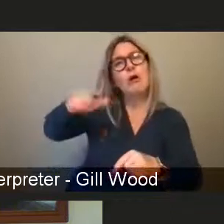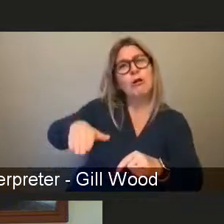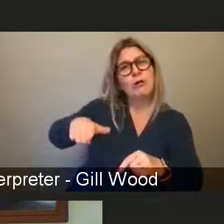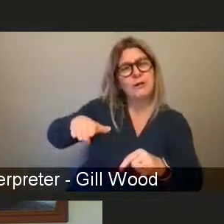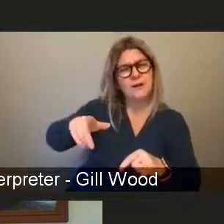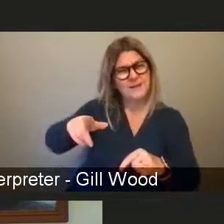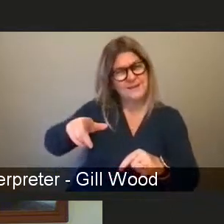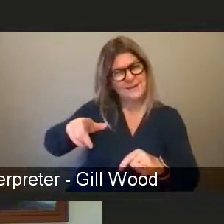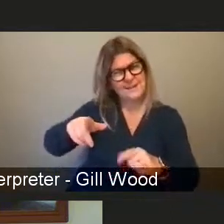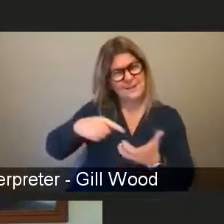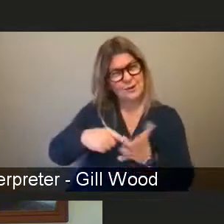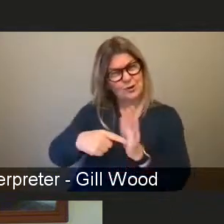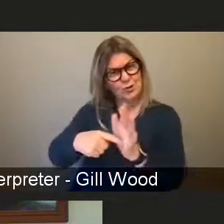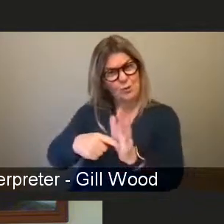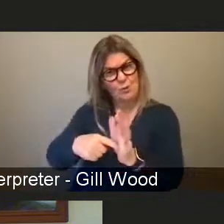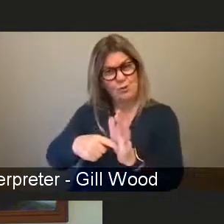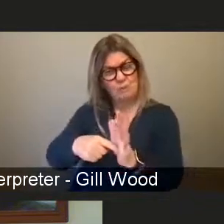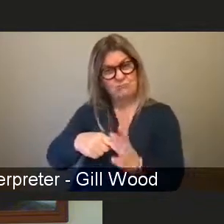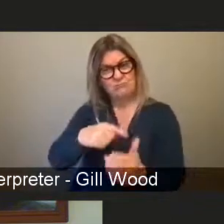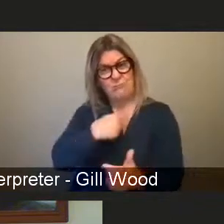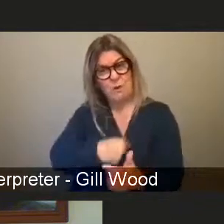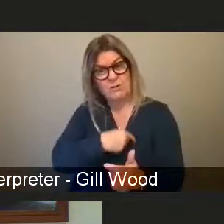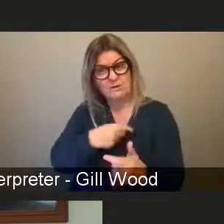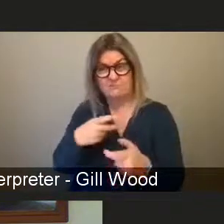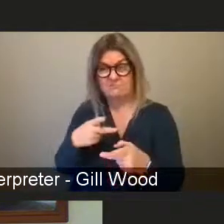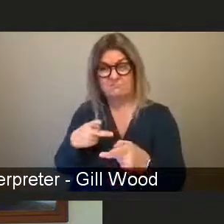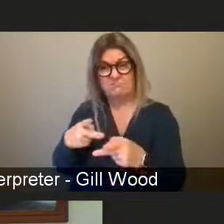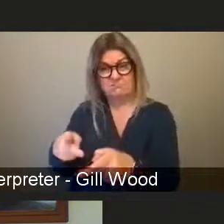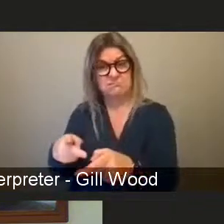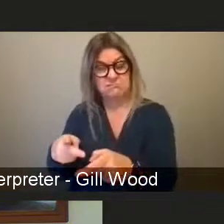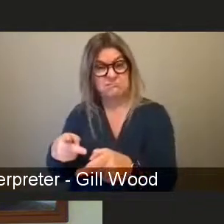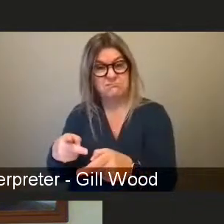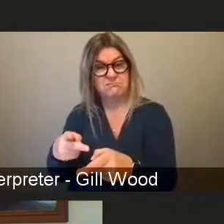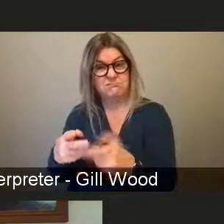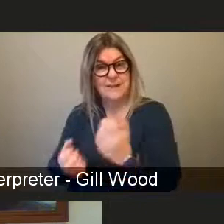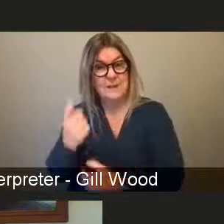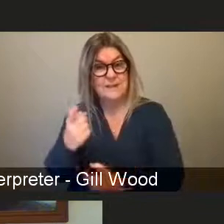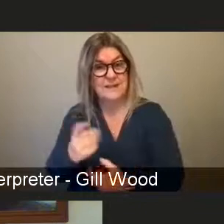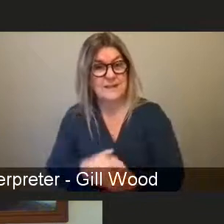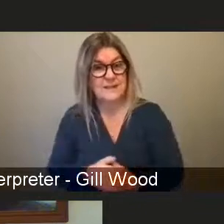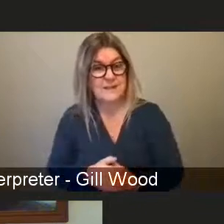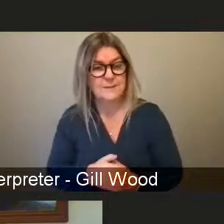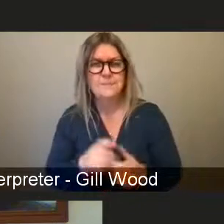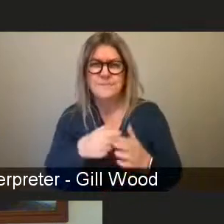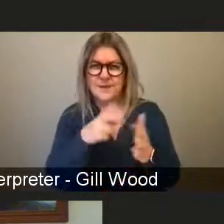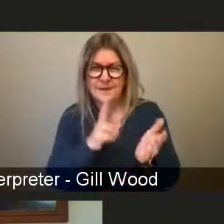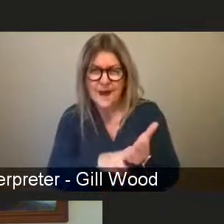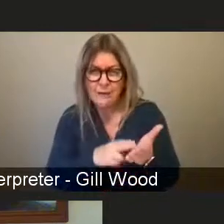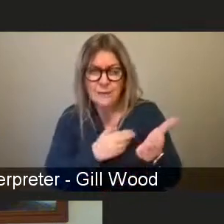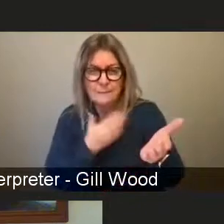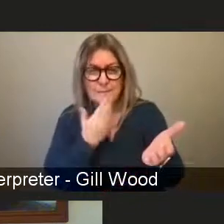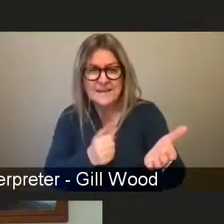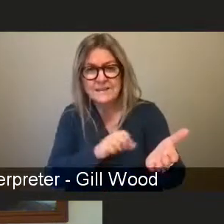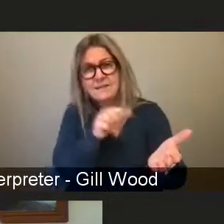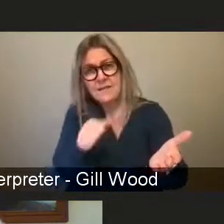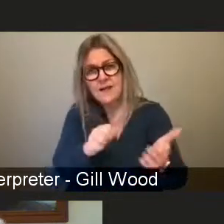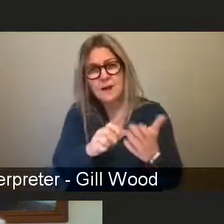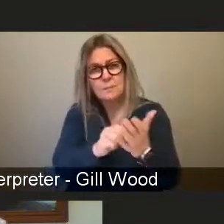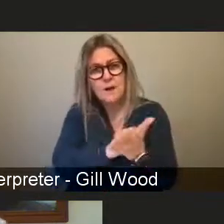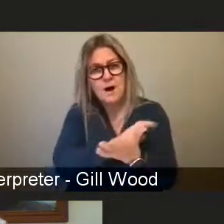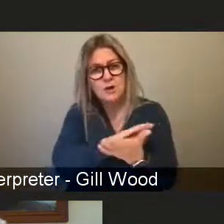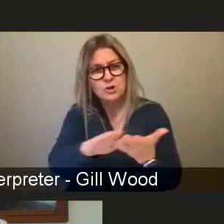Karen, if you could kind of wrap those two together, that would be great. And then I'll come to Marsha. Thank you. What do we need except